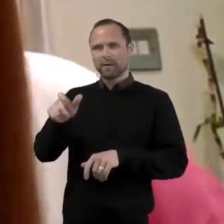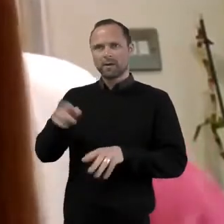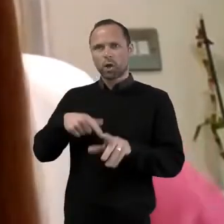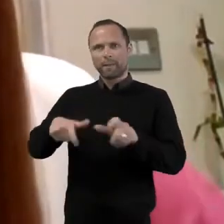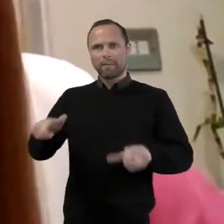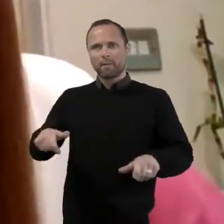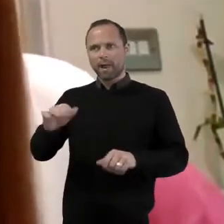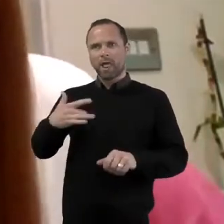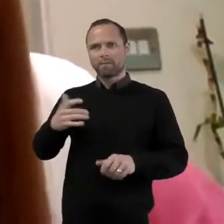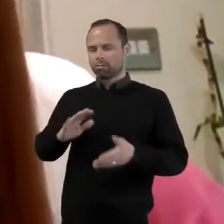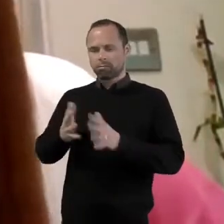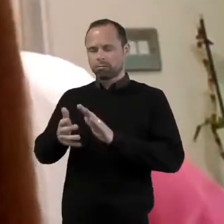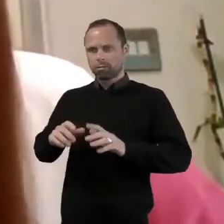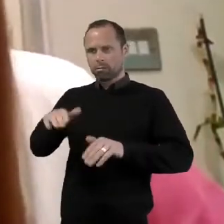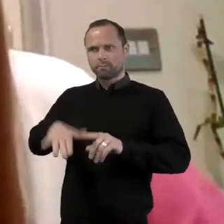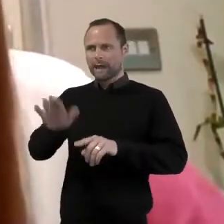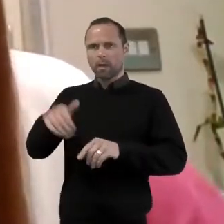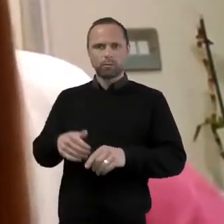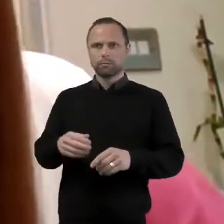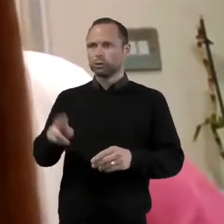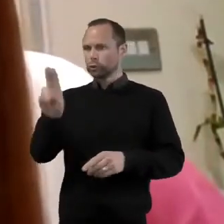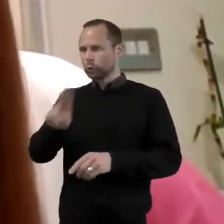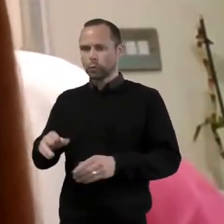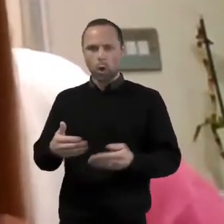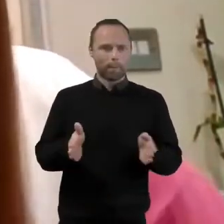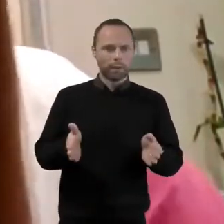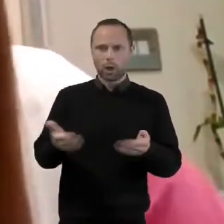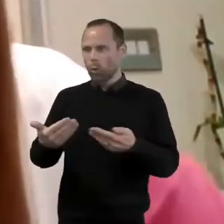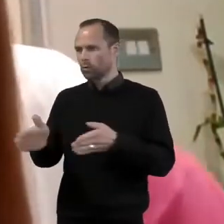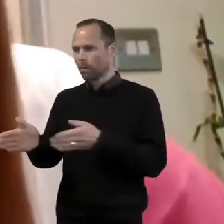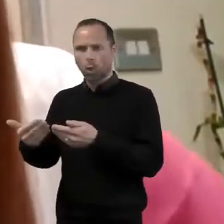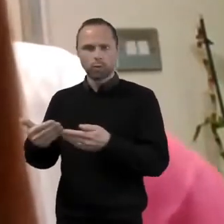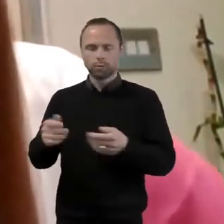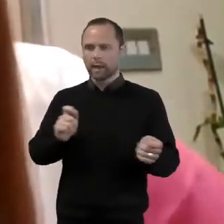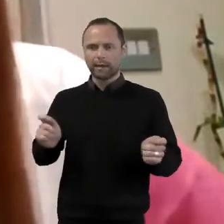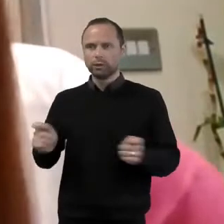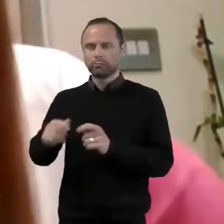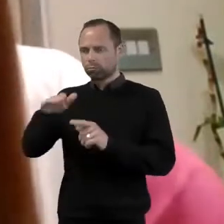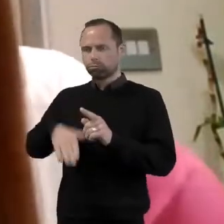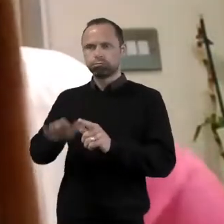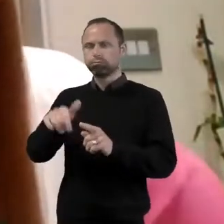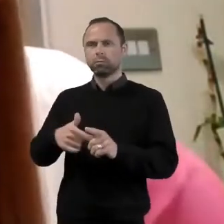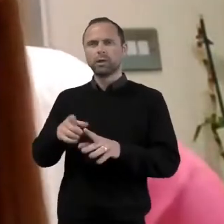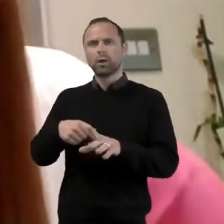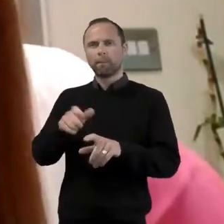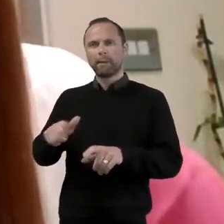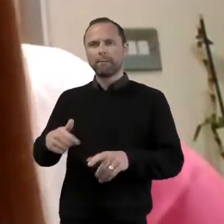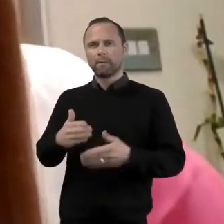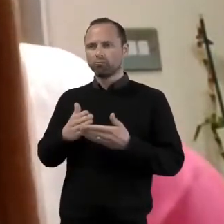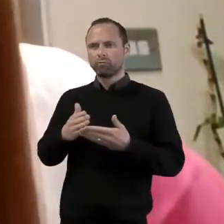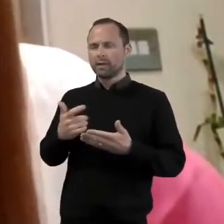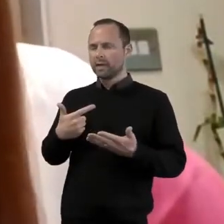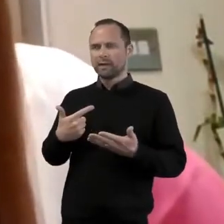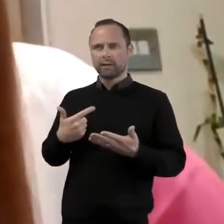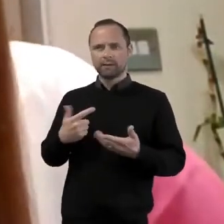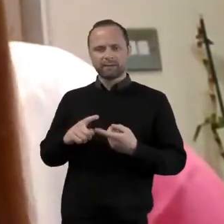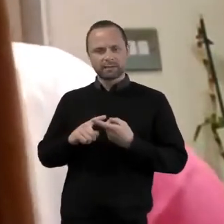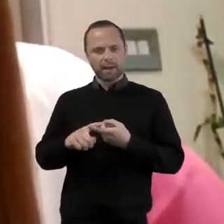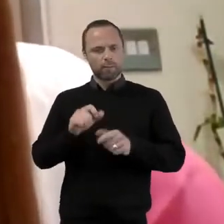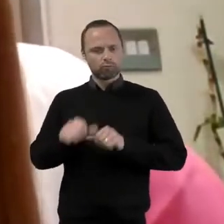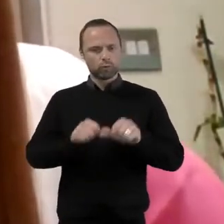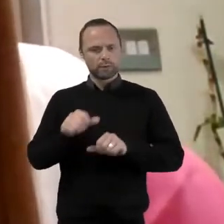Schools were open, schools were closed, schools opened, schools closed. Young people have really lacked stability,